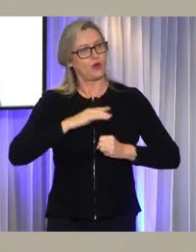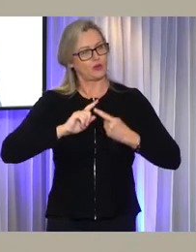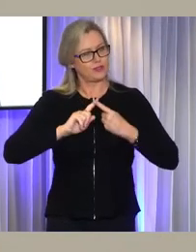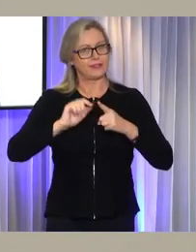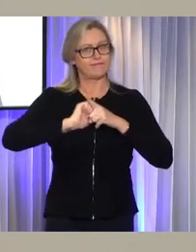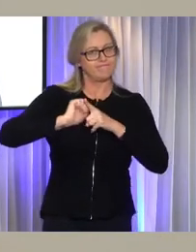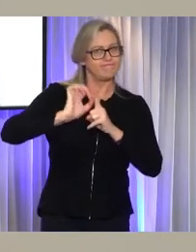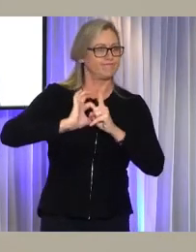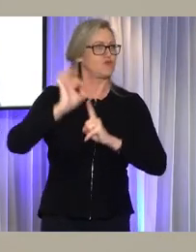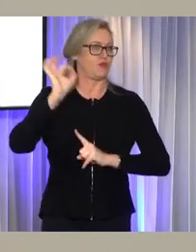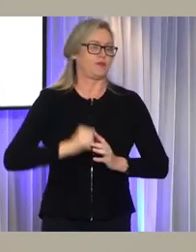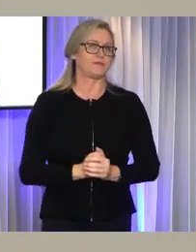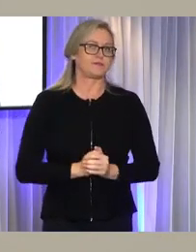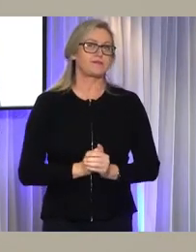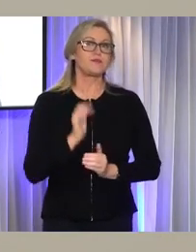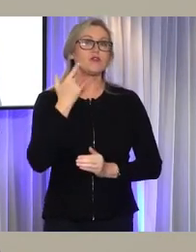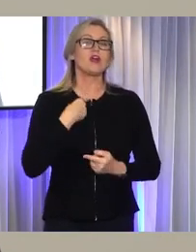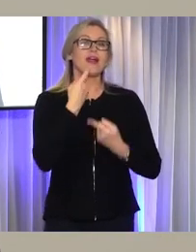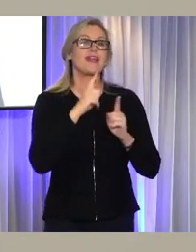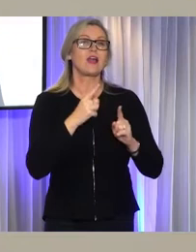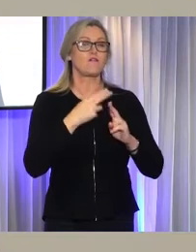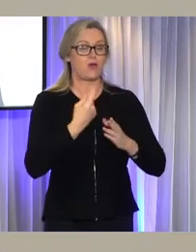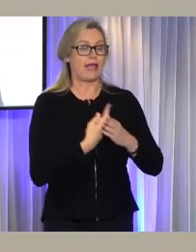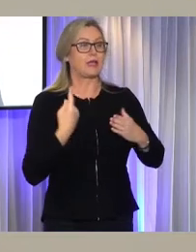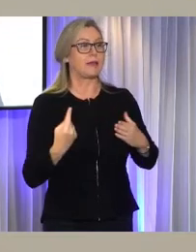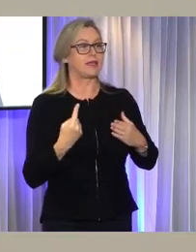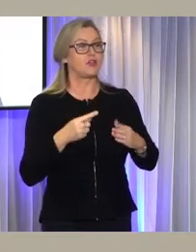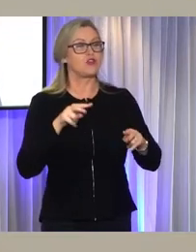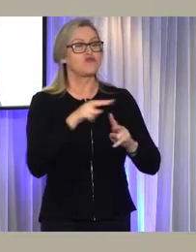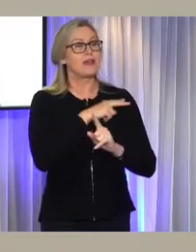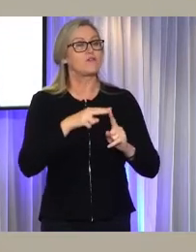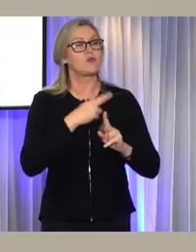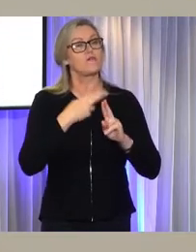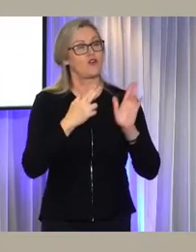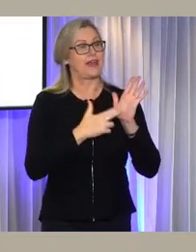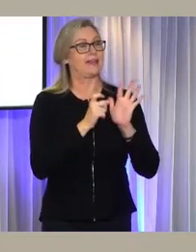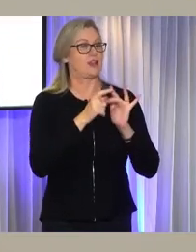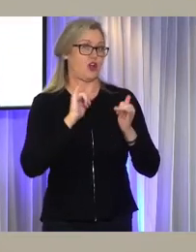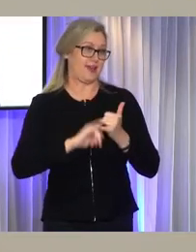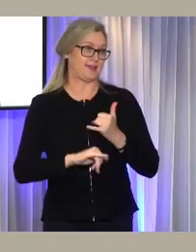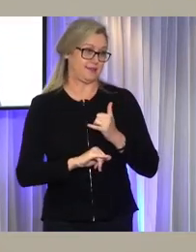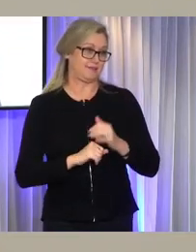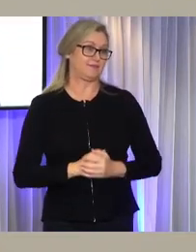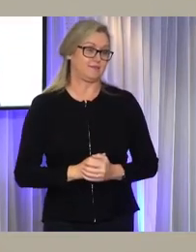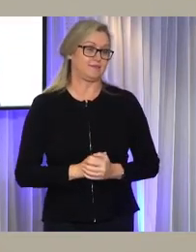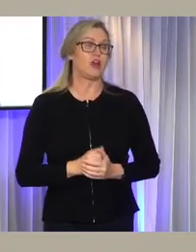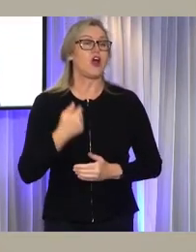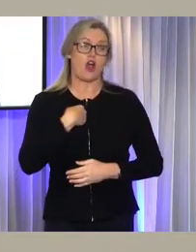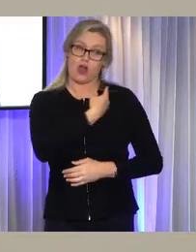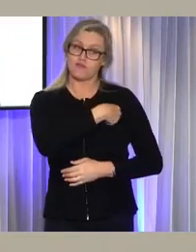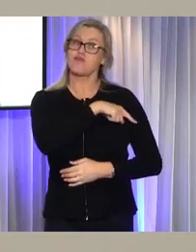I've just recently announced the independent review of the National Disability Insurance Scheme. I promise